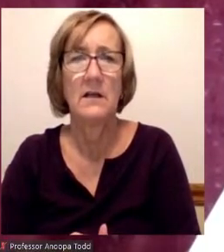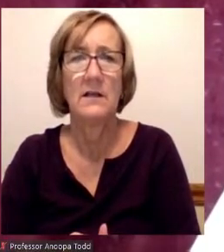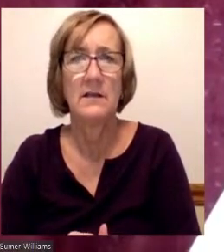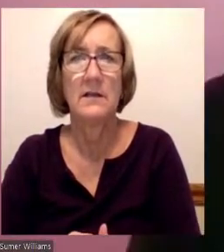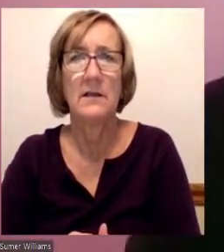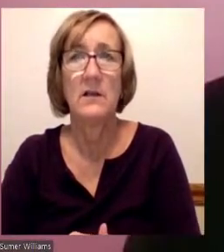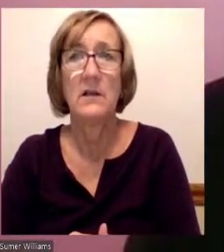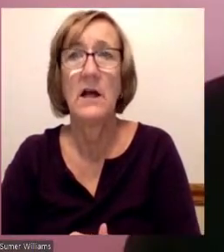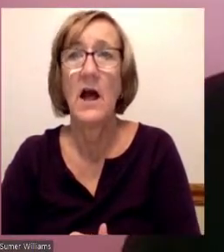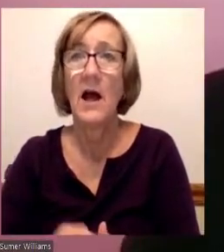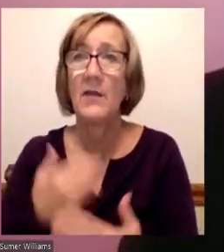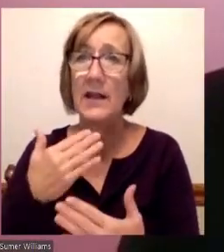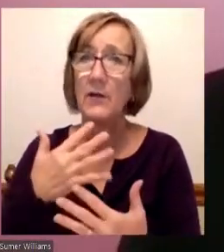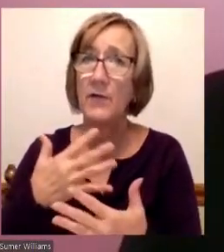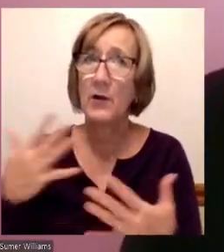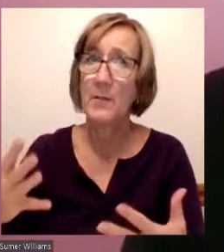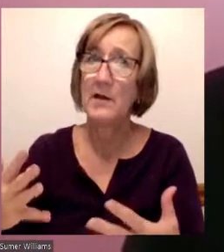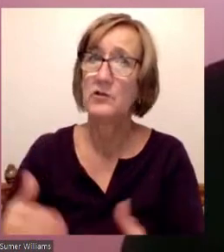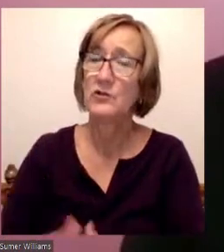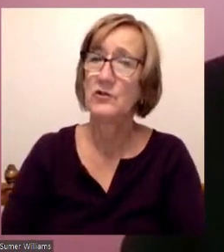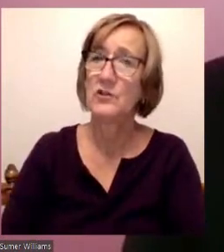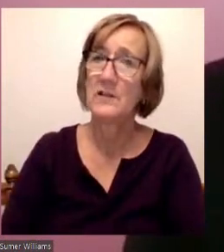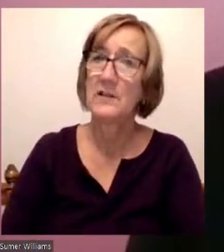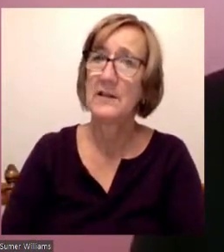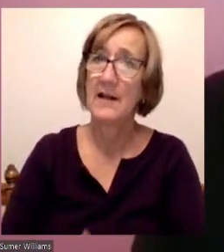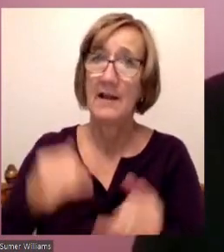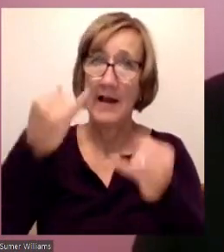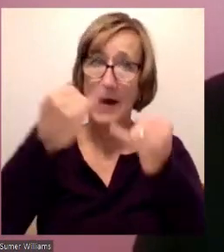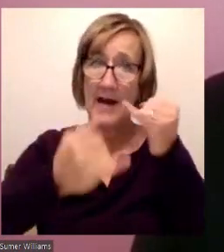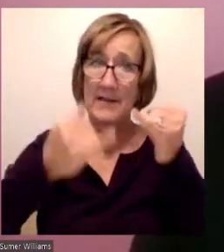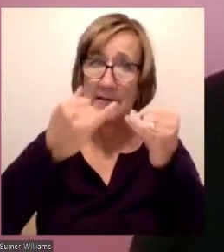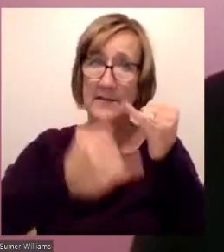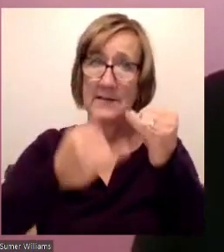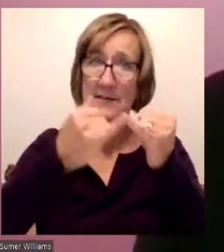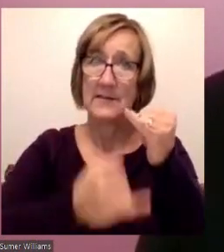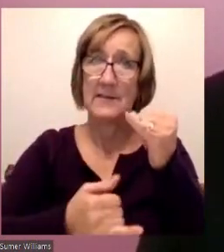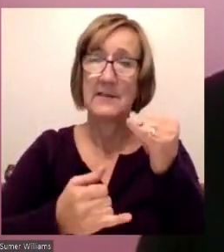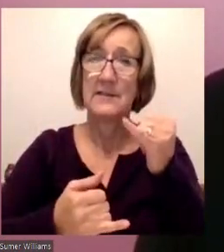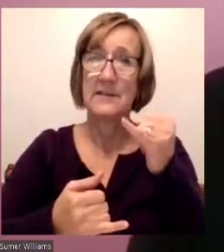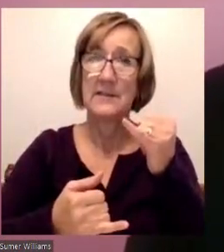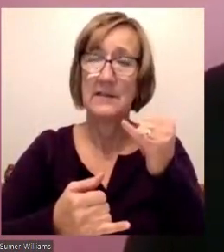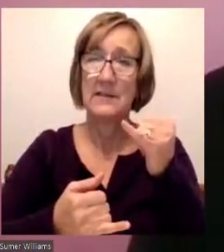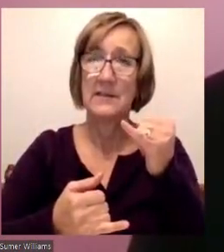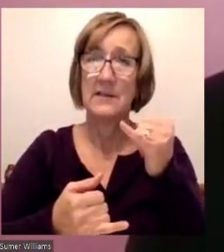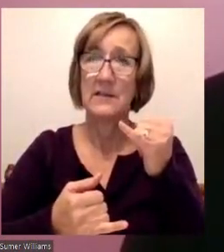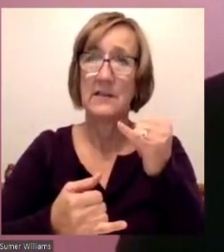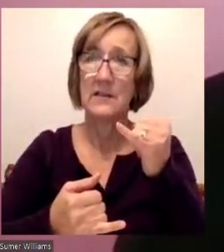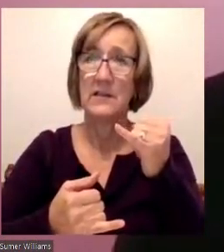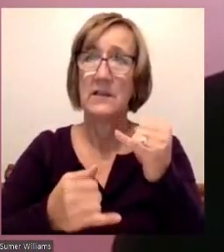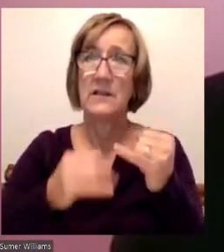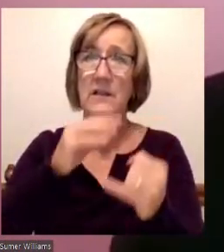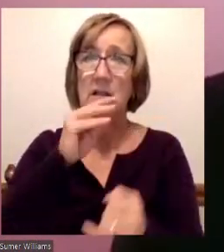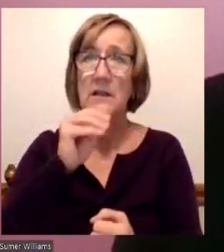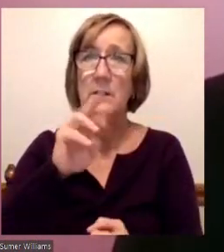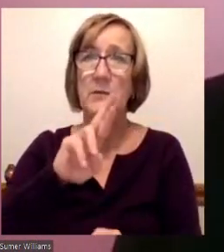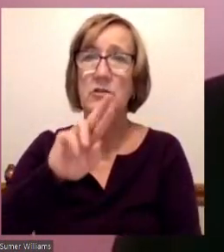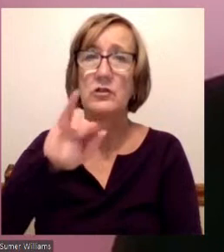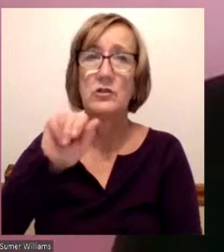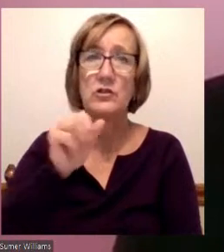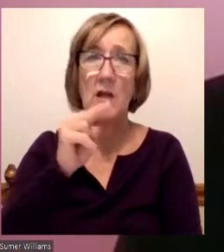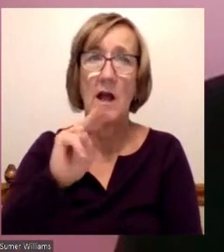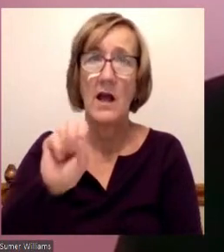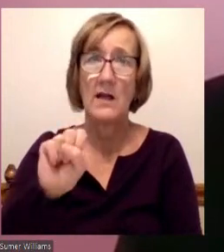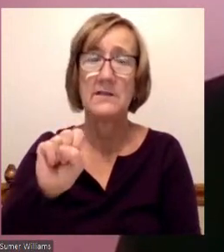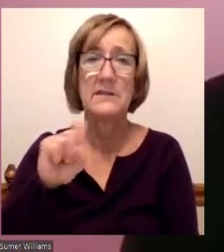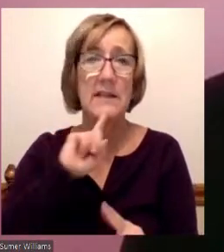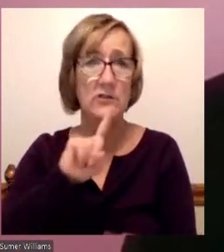Thank you very much. And last, we have Mr. Johns to answer the question